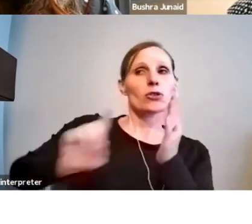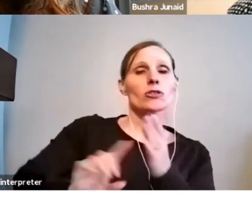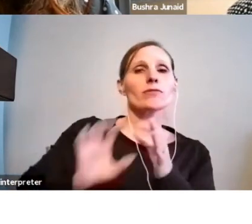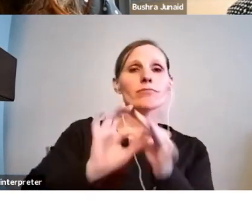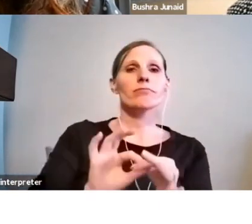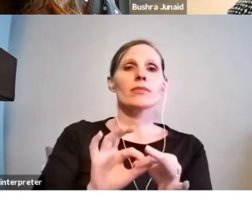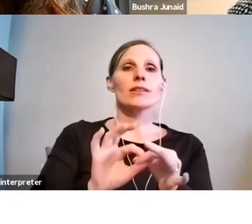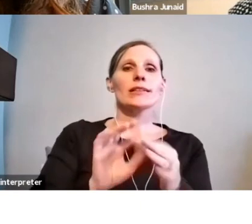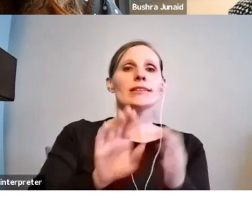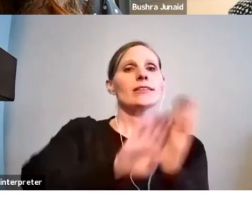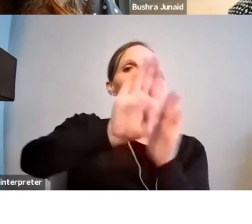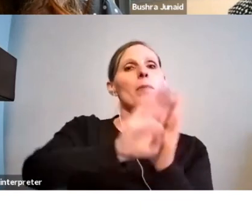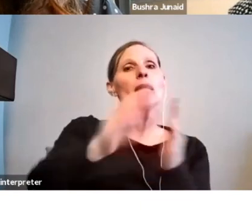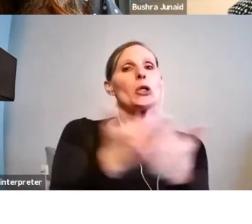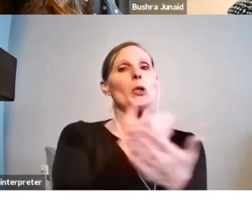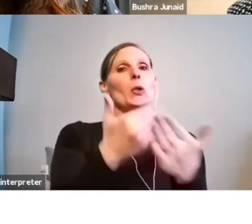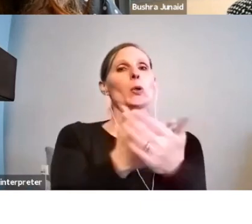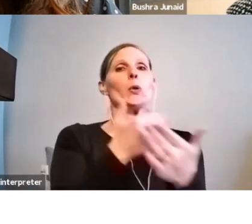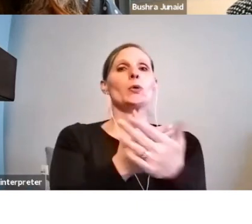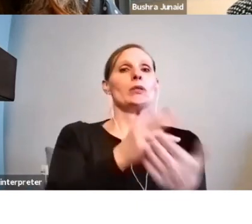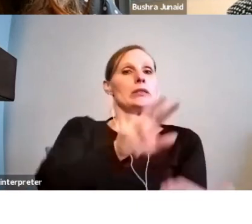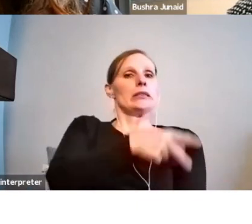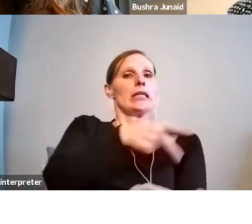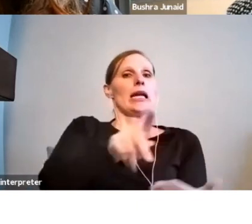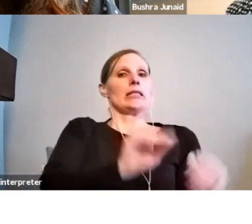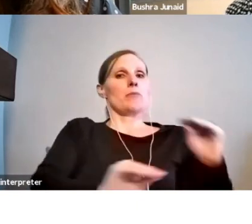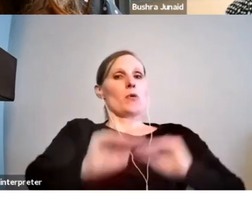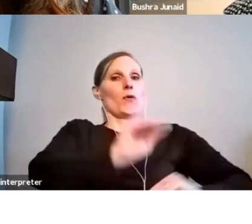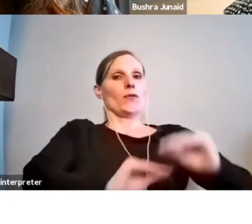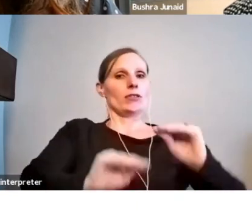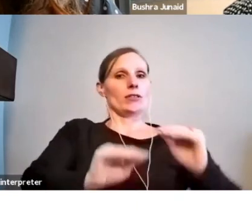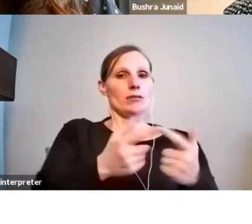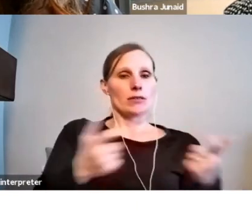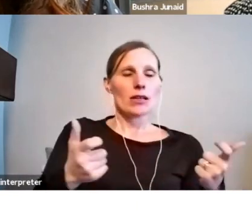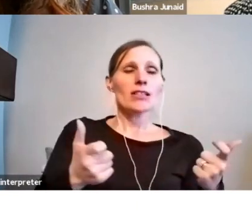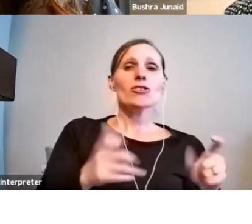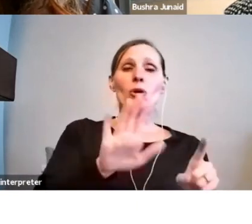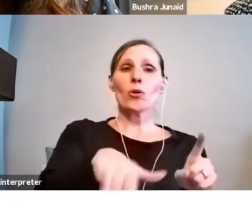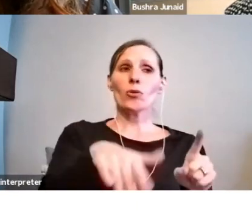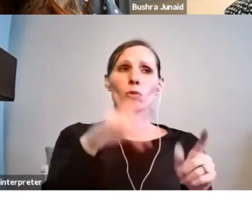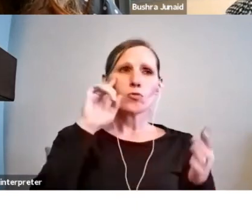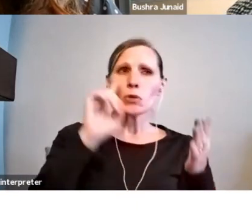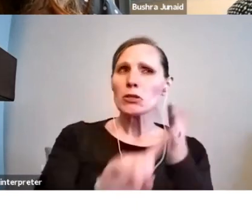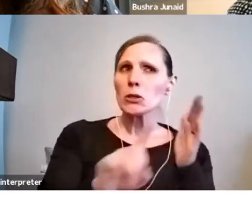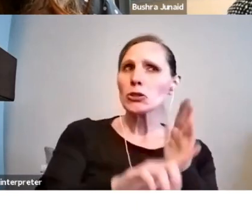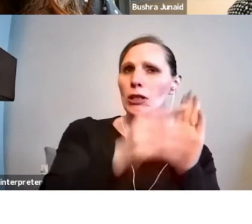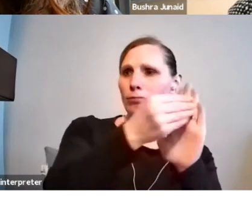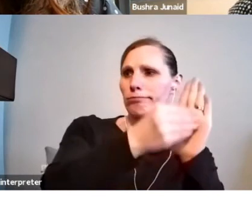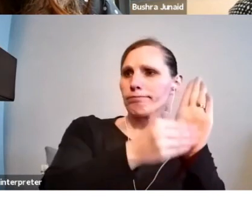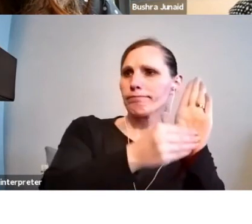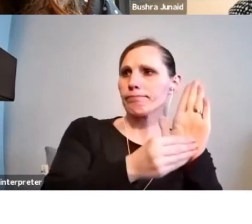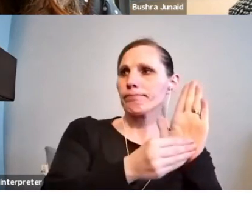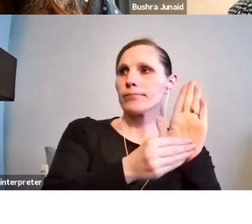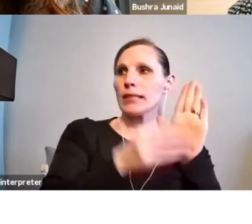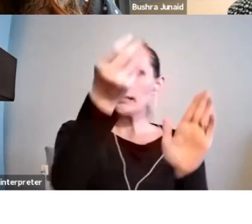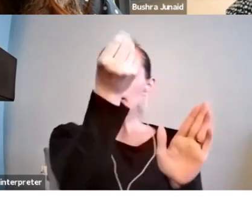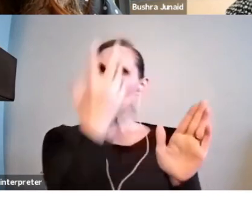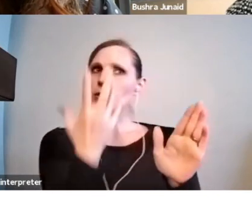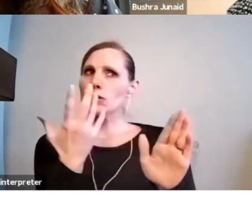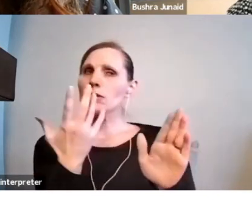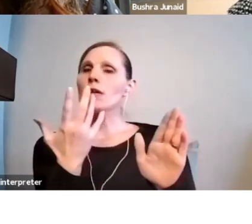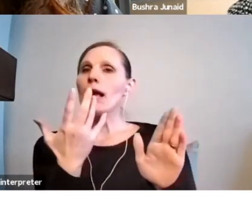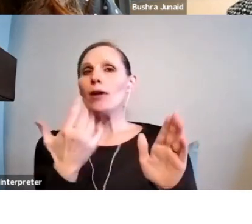So start reading some of the program pages or email us or tell us about the project that you want to do. And we can point you in the right direction.